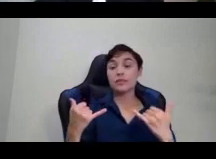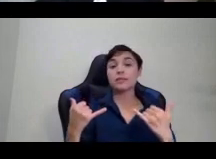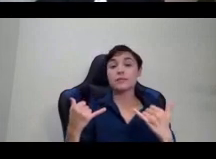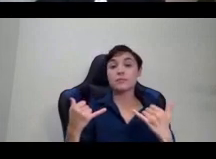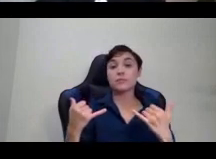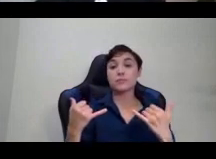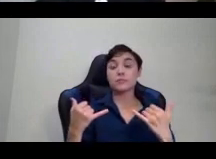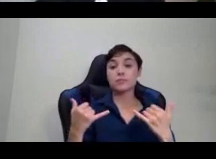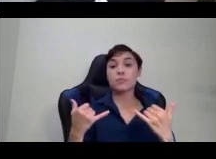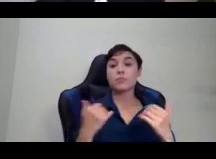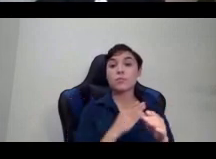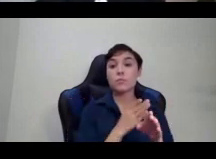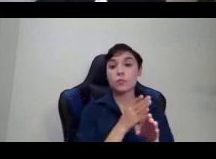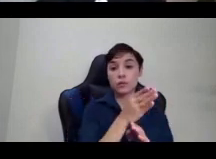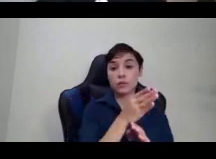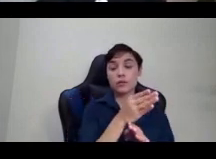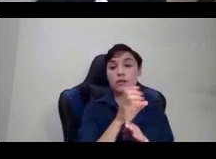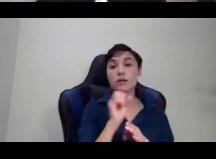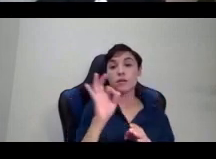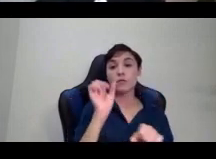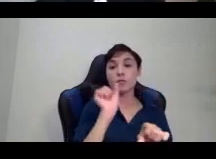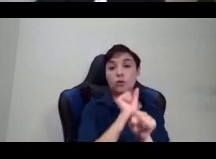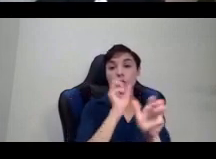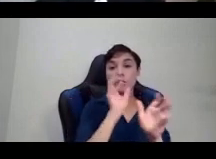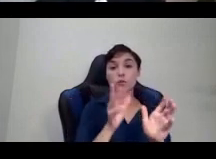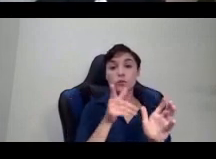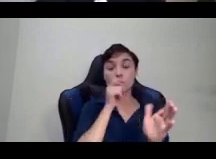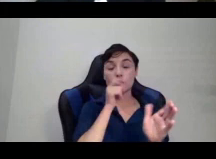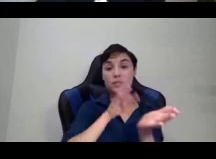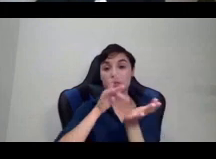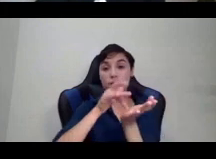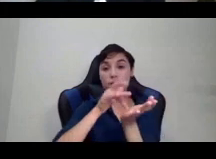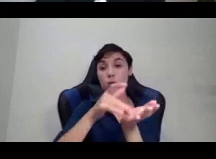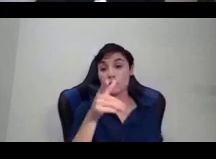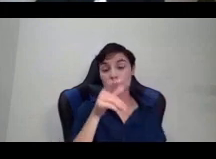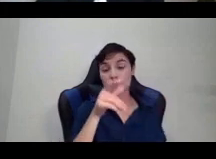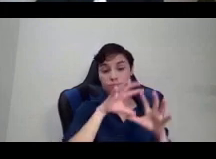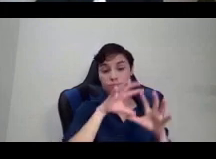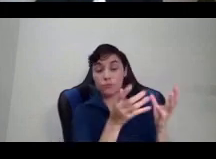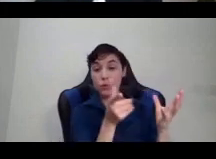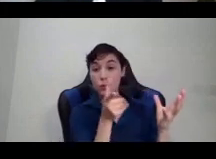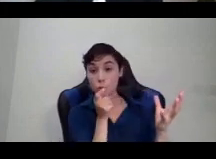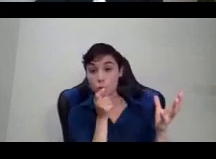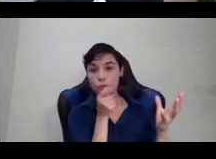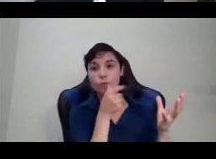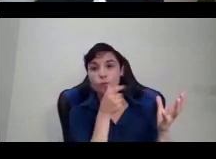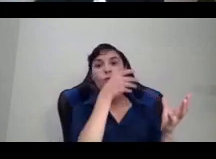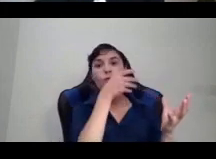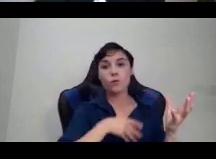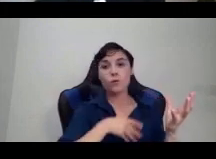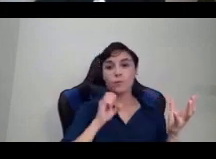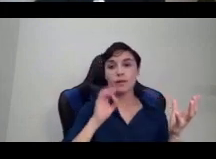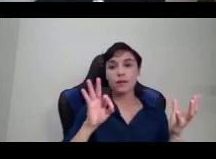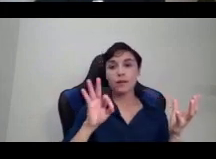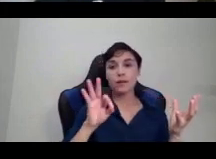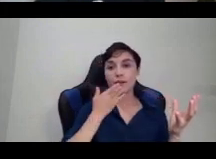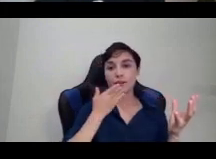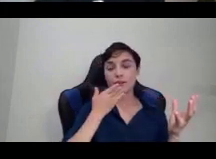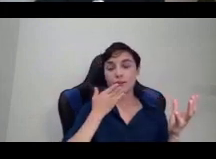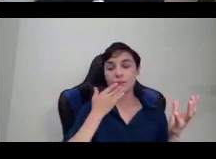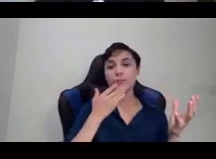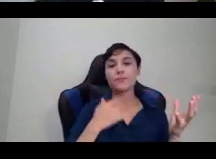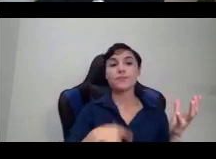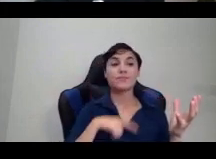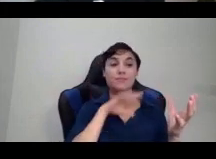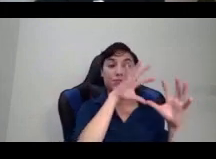of exploited workers in the world are women of color and continue to be women of color, which is not a category without race,